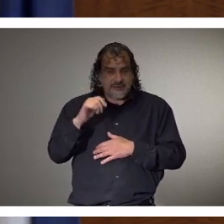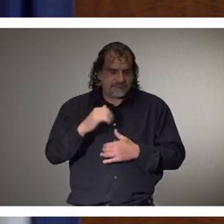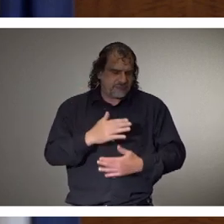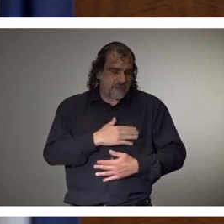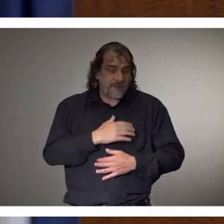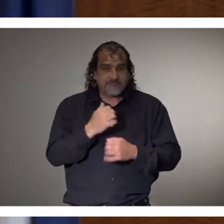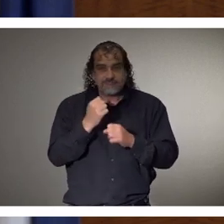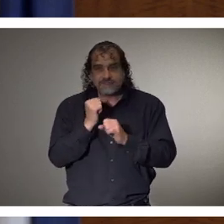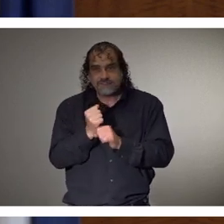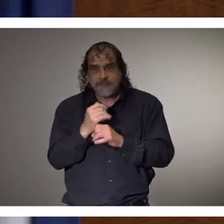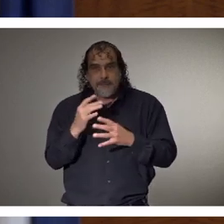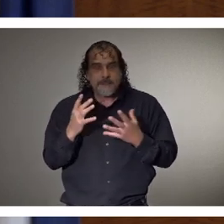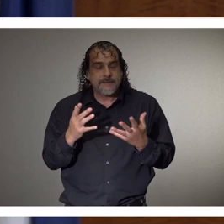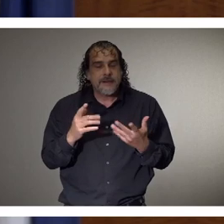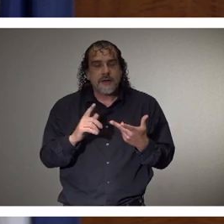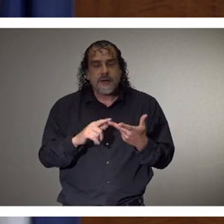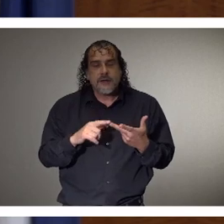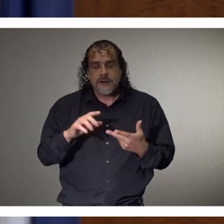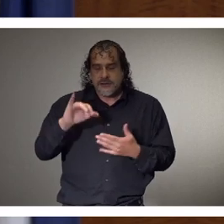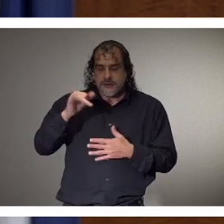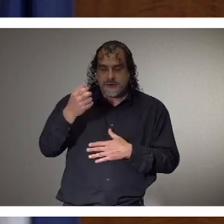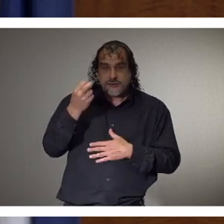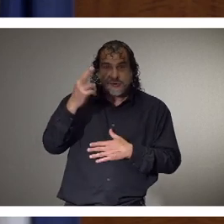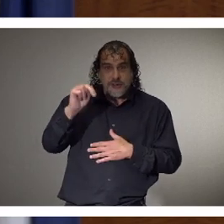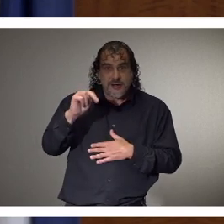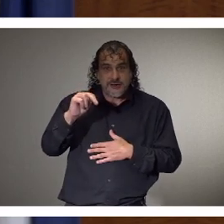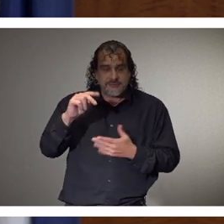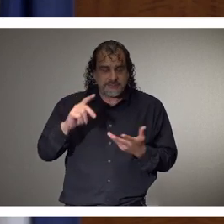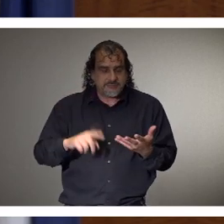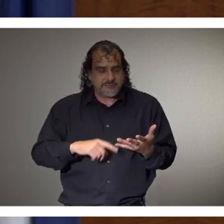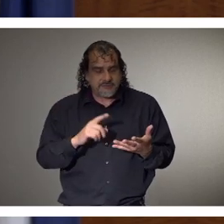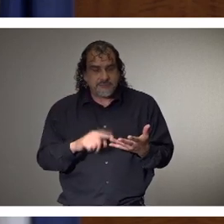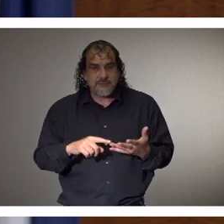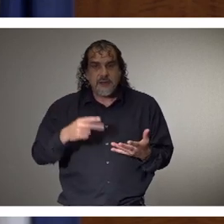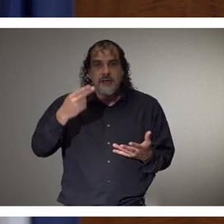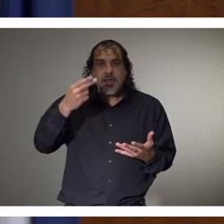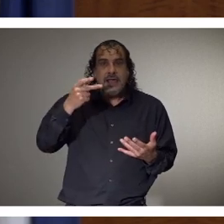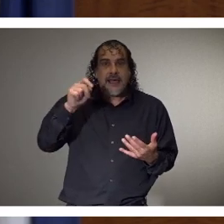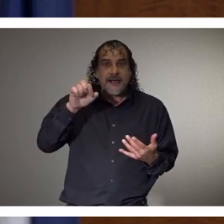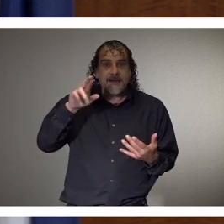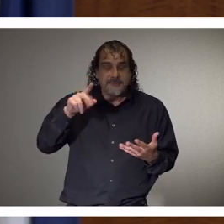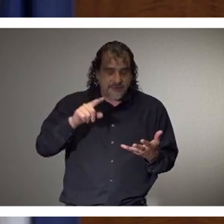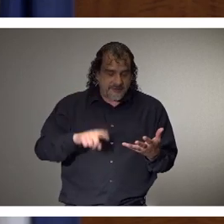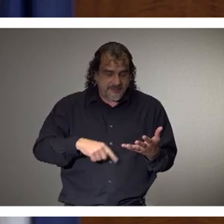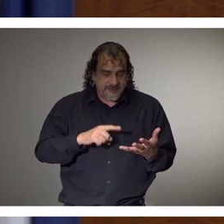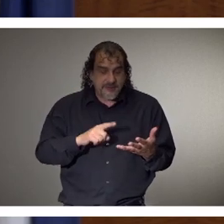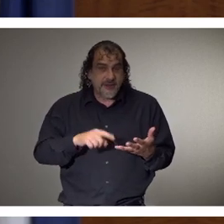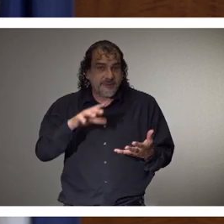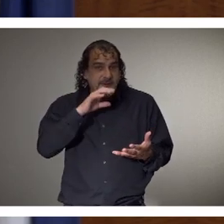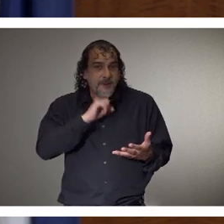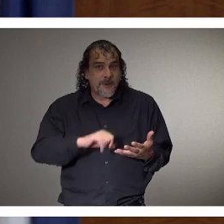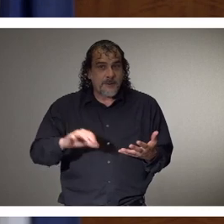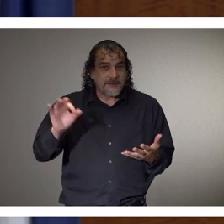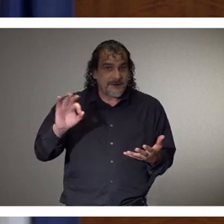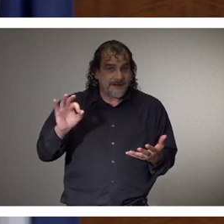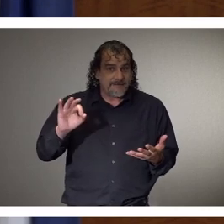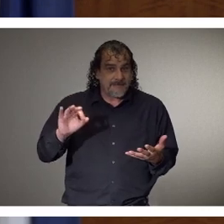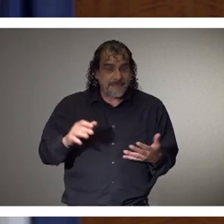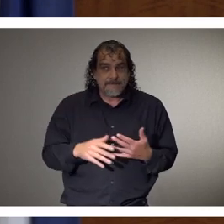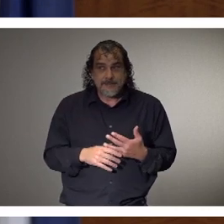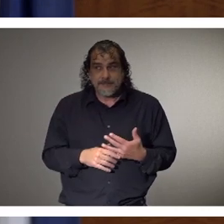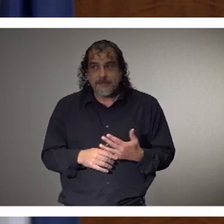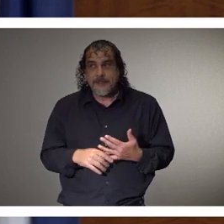volleyball. John Davis Causey from Greenville. Piper Boudreau, she will be nine today. Happy birthday.